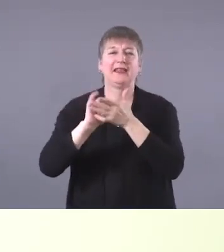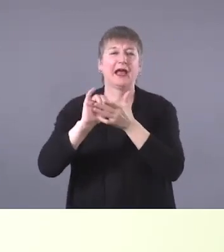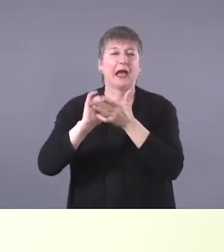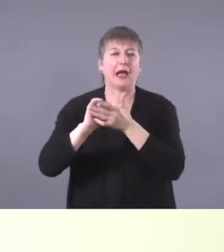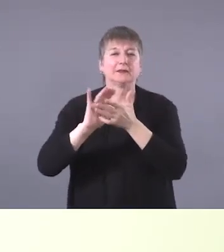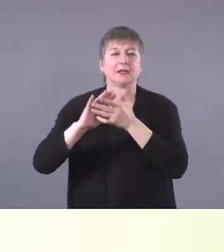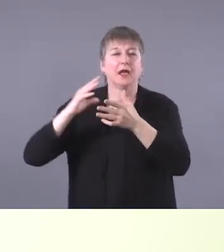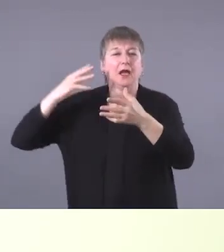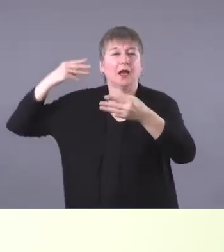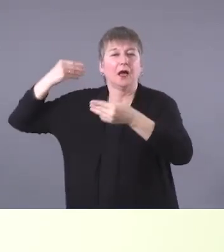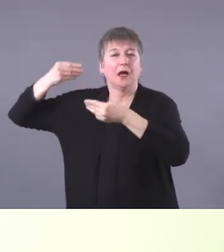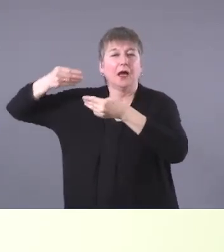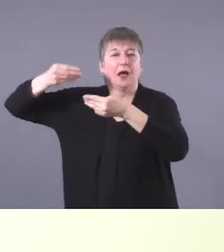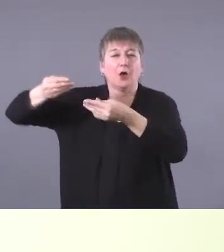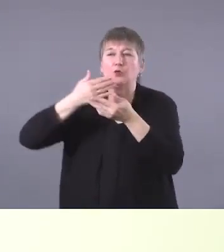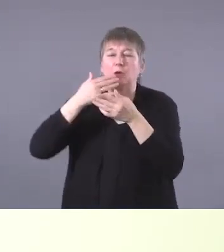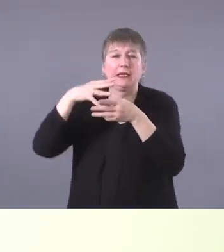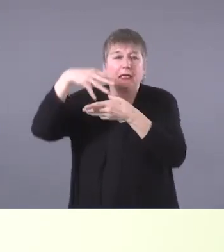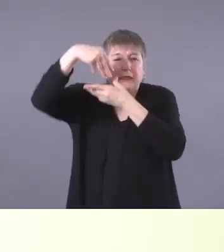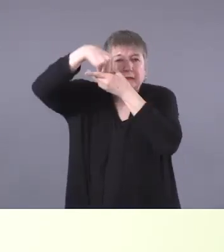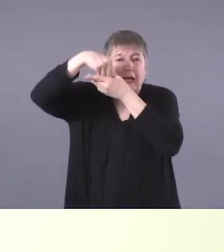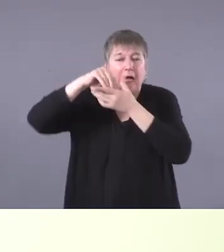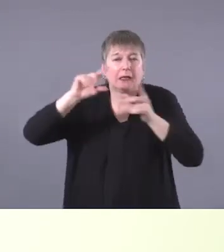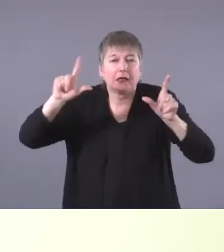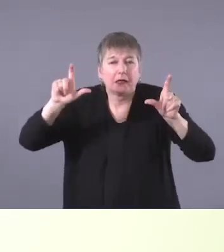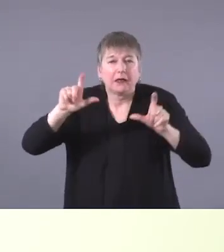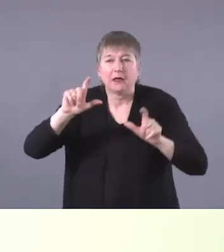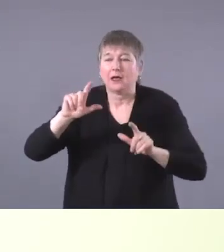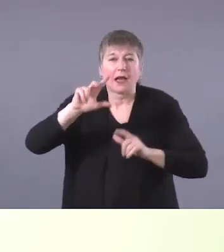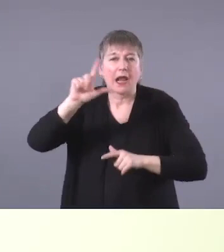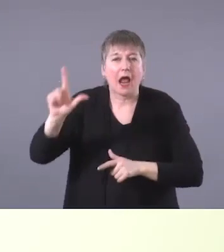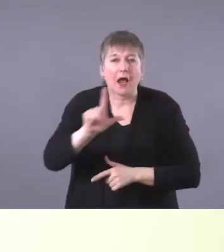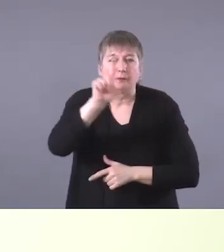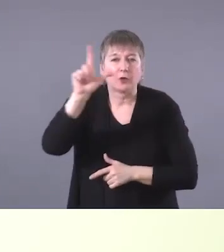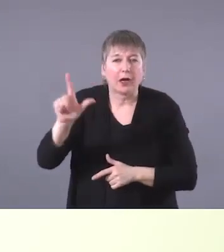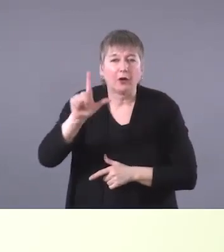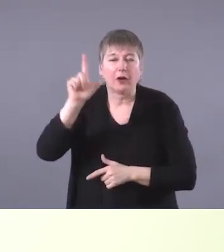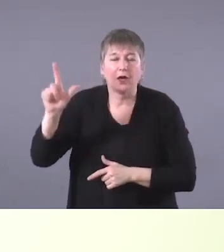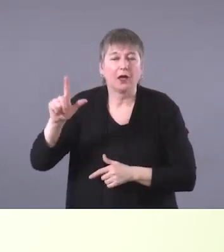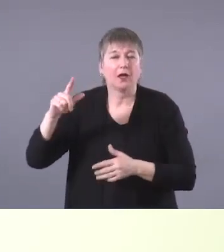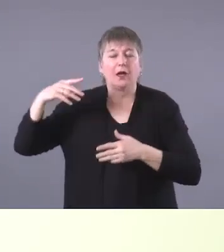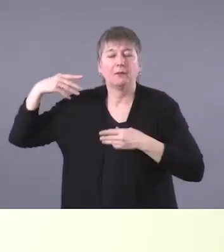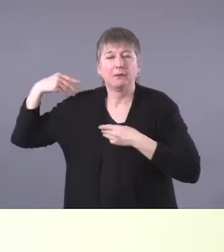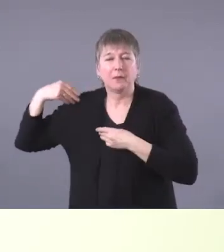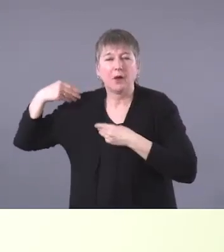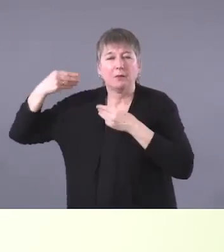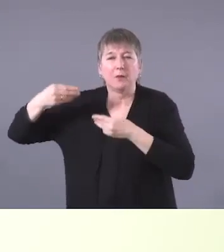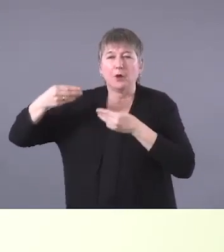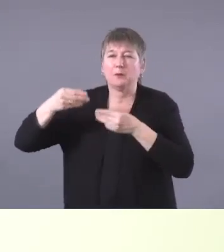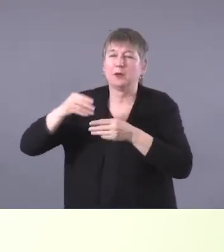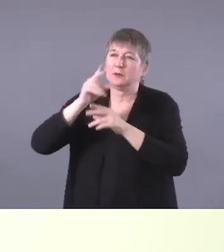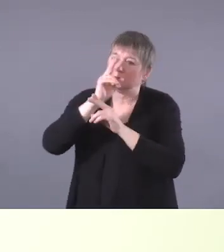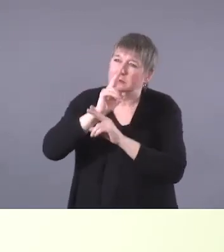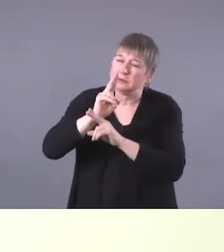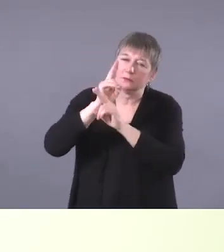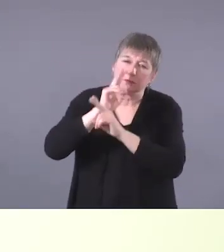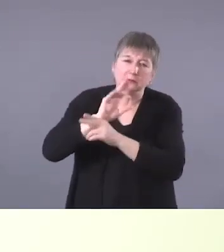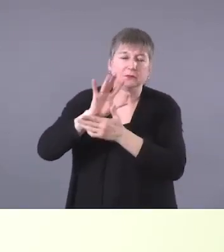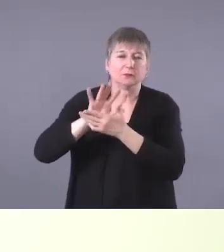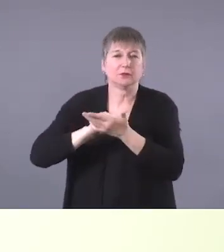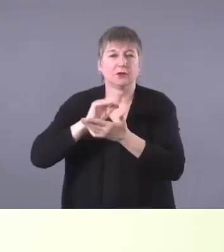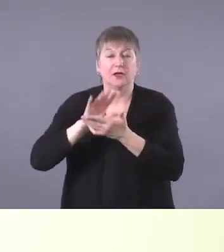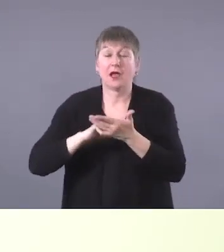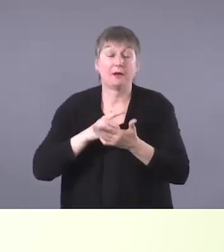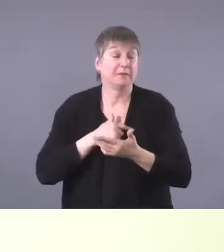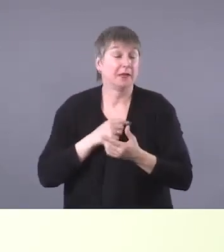that have been passed down from time immemorial. And, um, uh, I have spent many